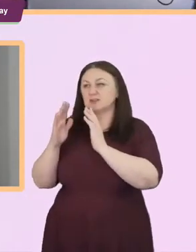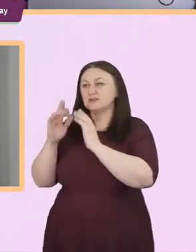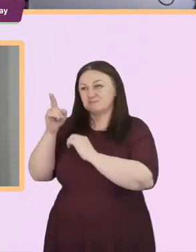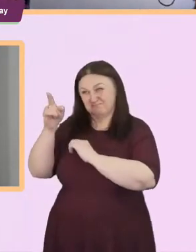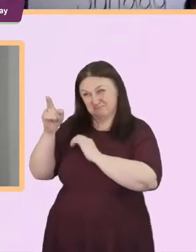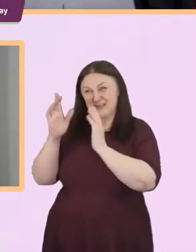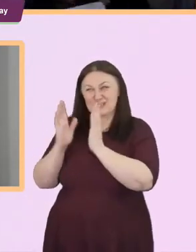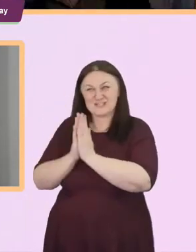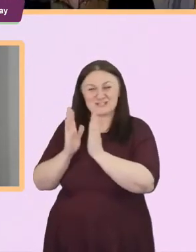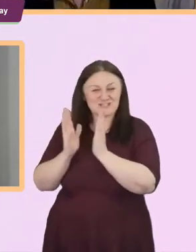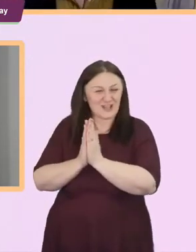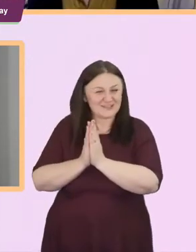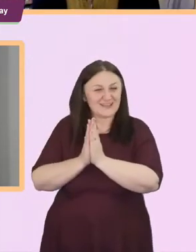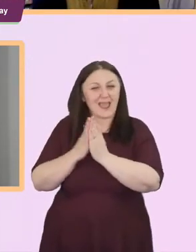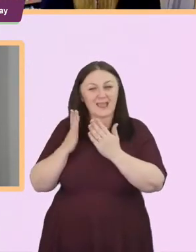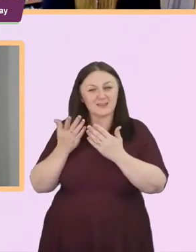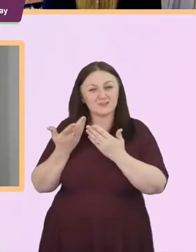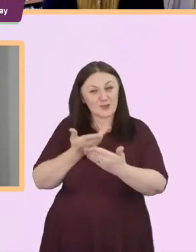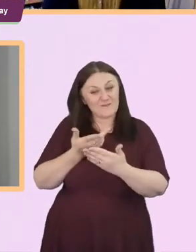nicked hannah sorry hannah